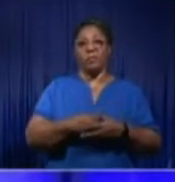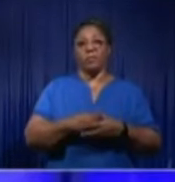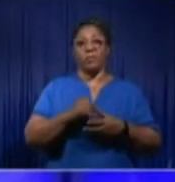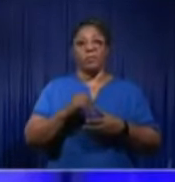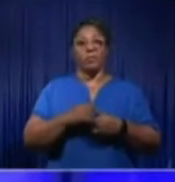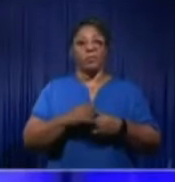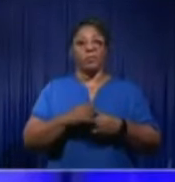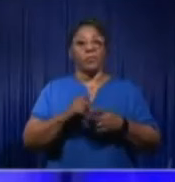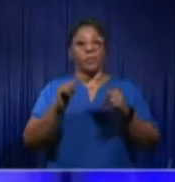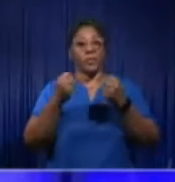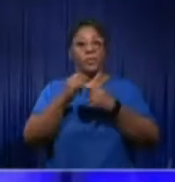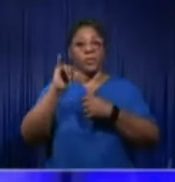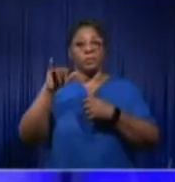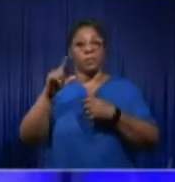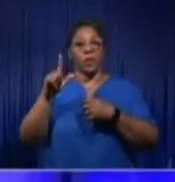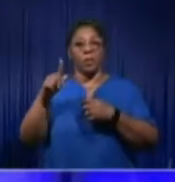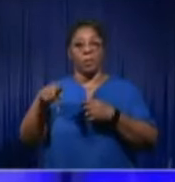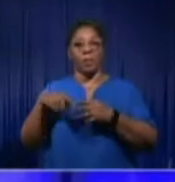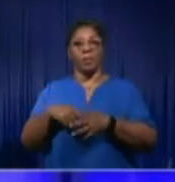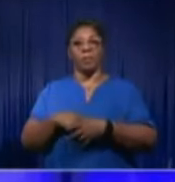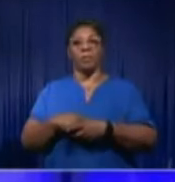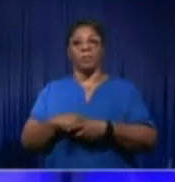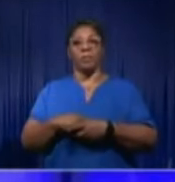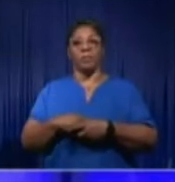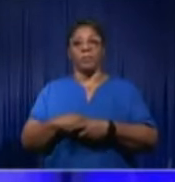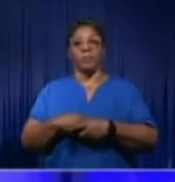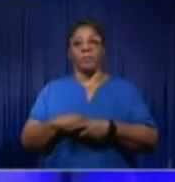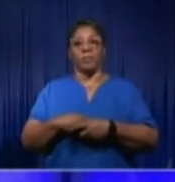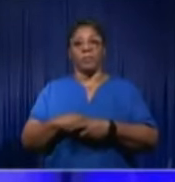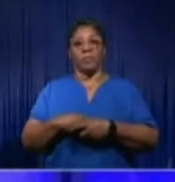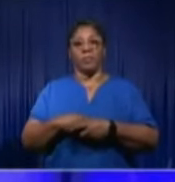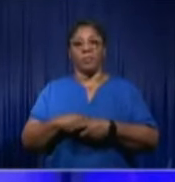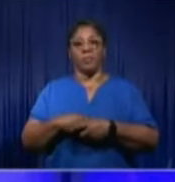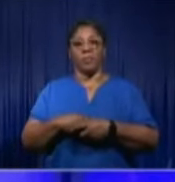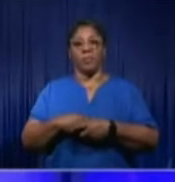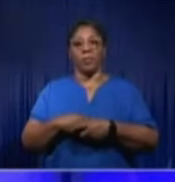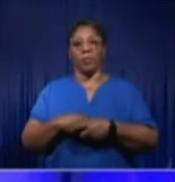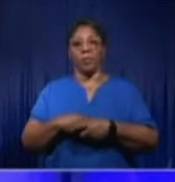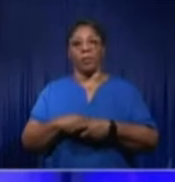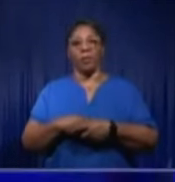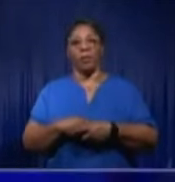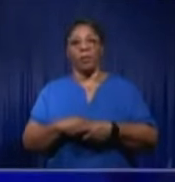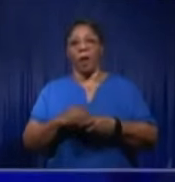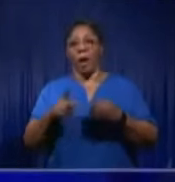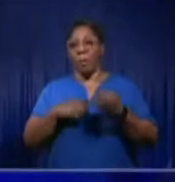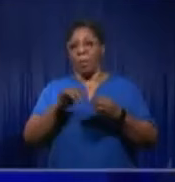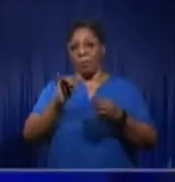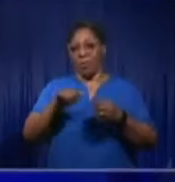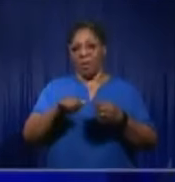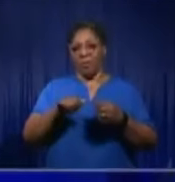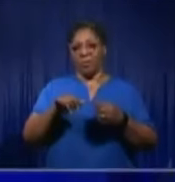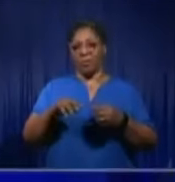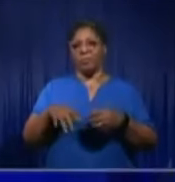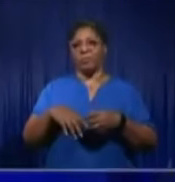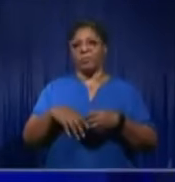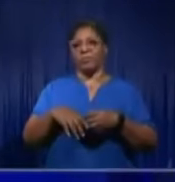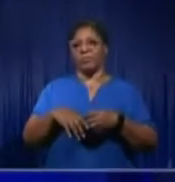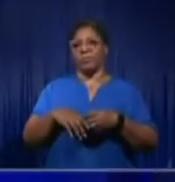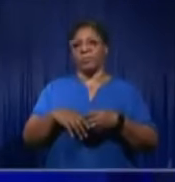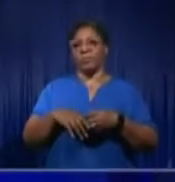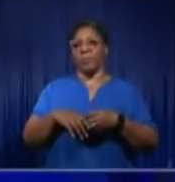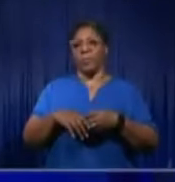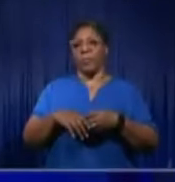With regards to the process of awarding contracts, each corporation